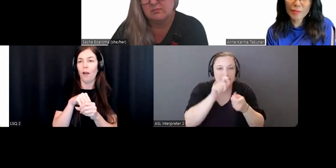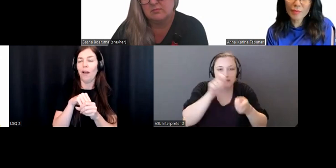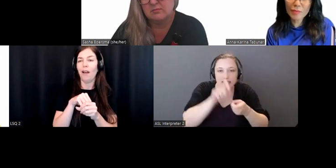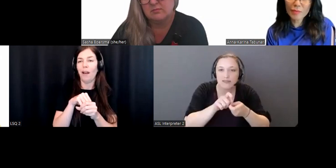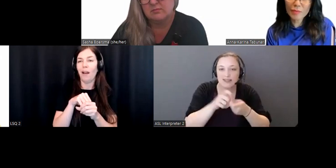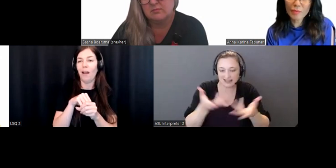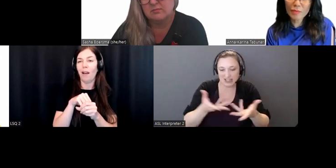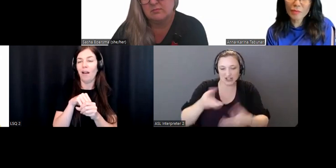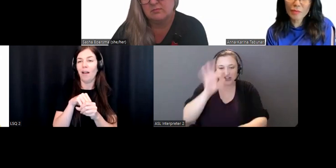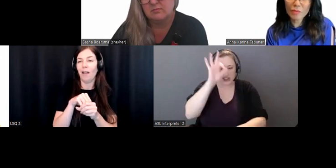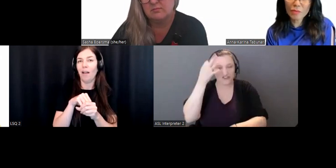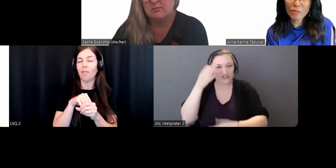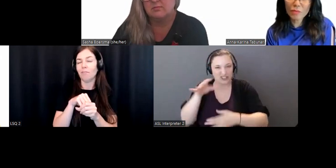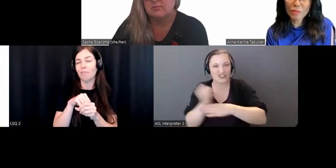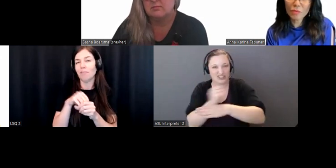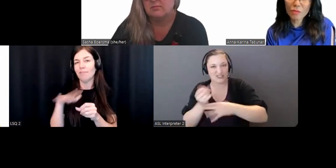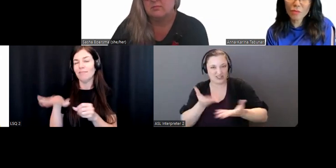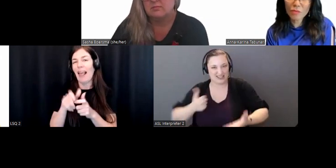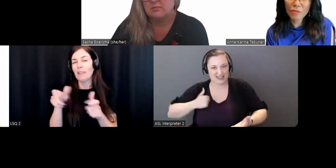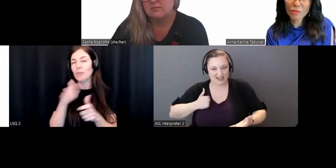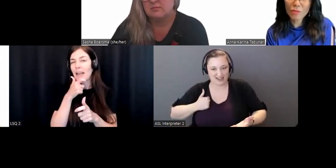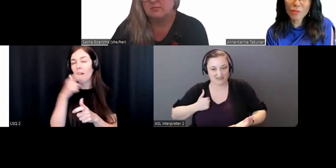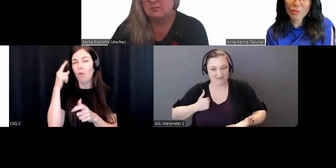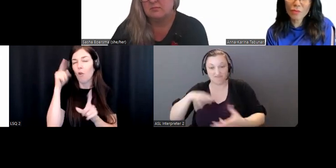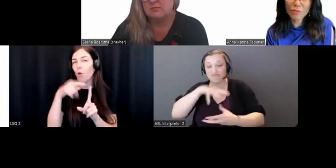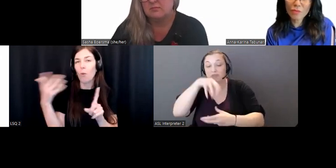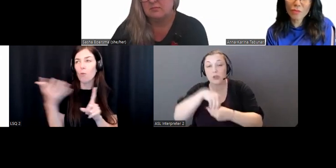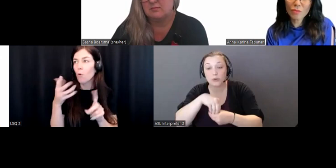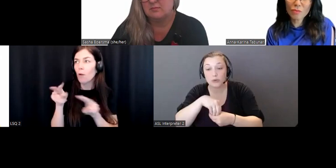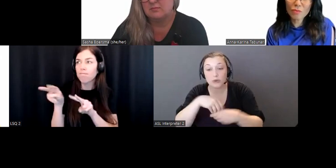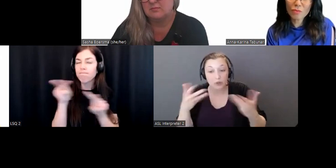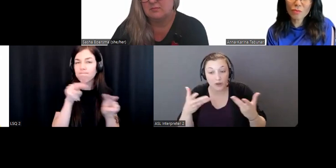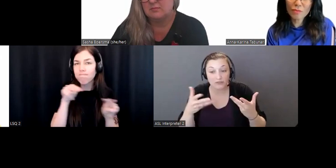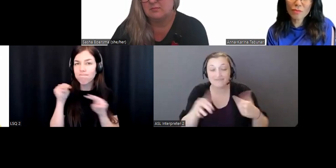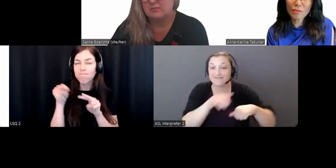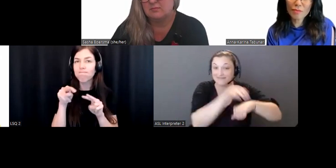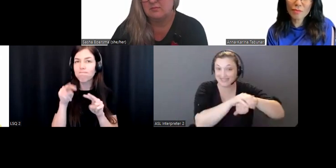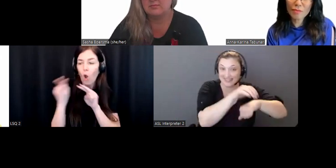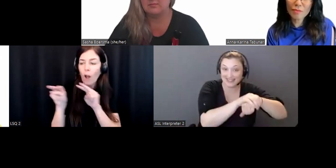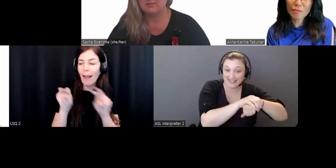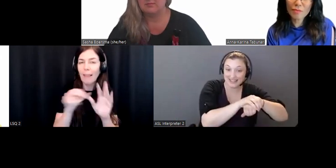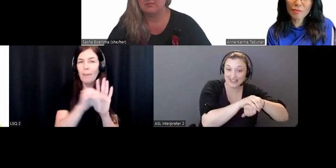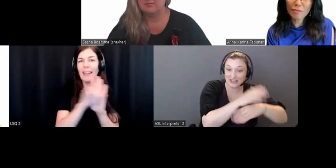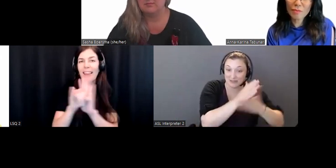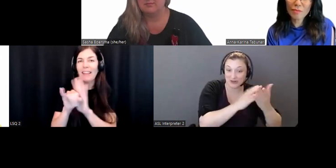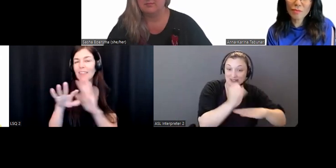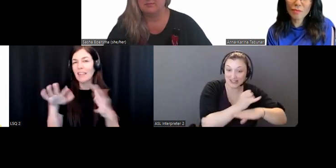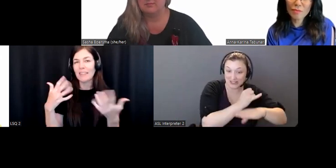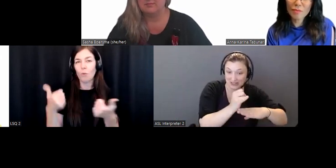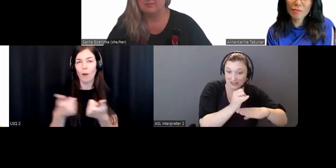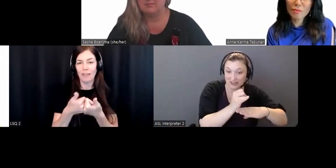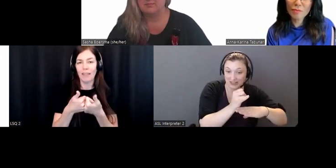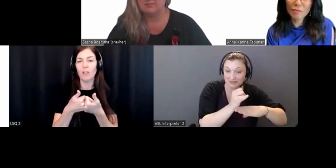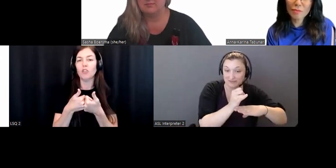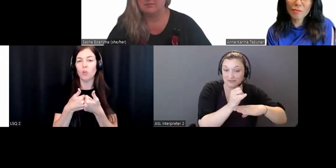within the English part of that industry to make sure that we can identify